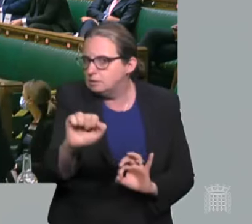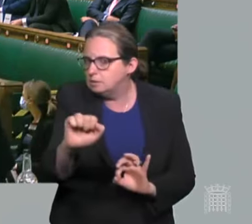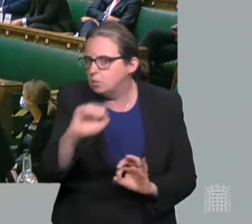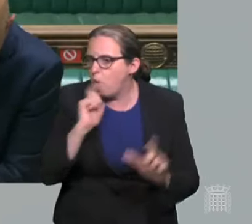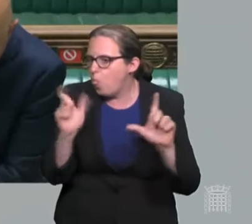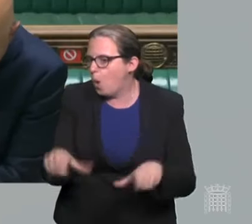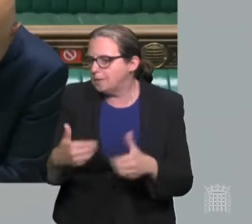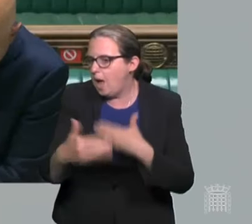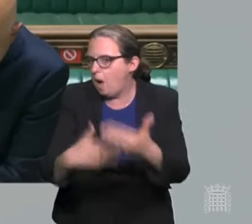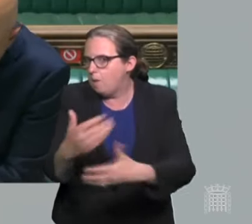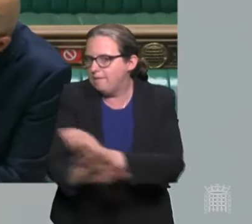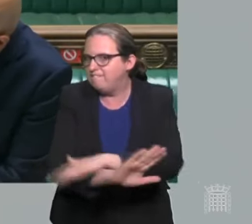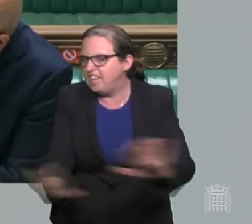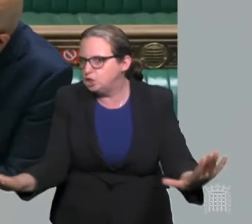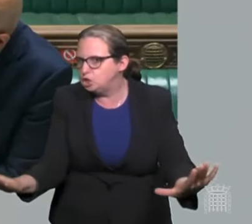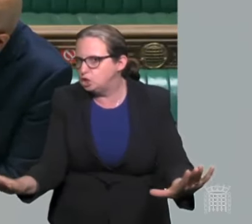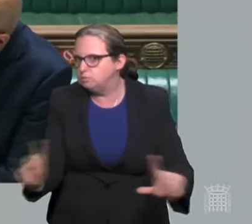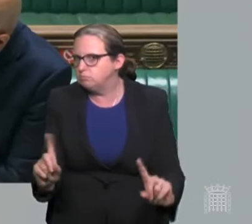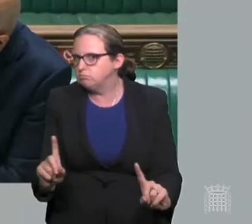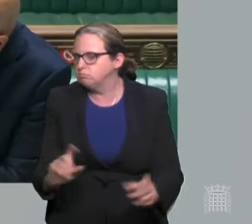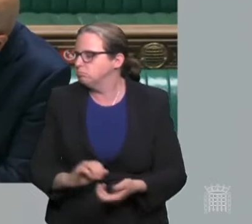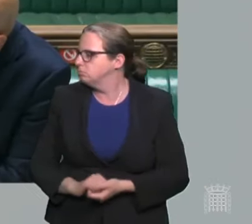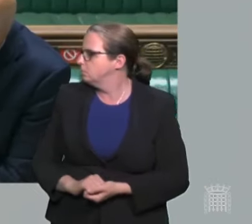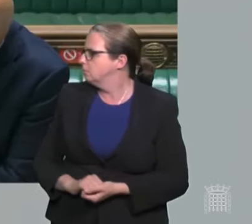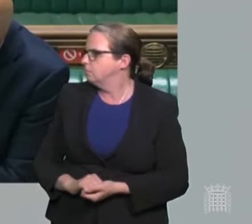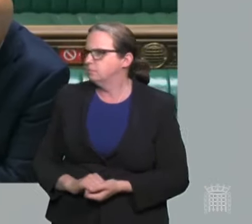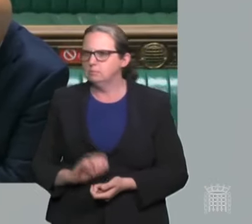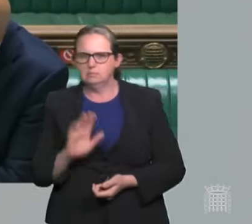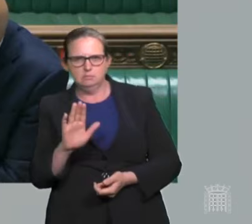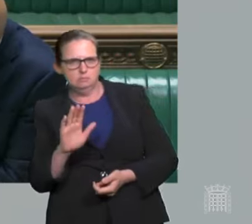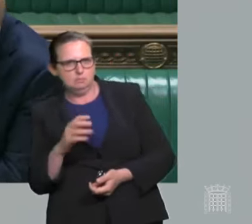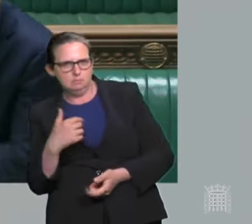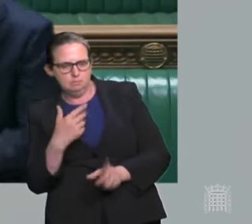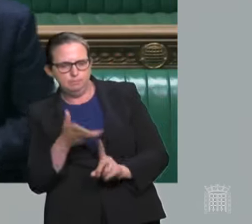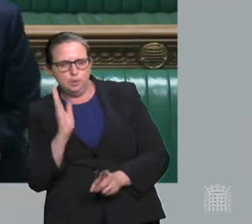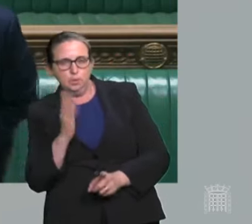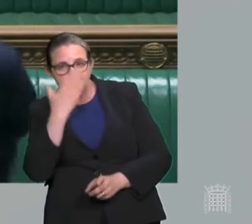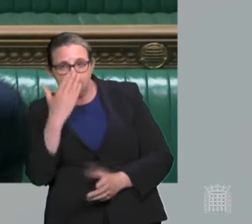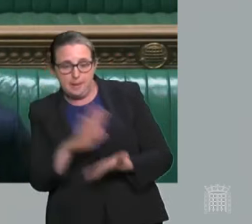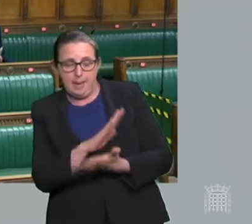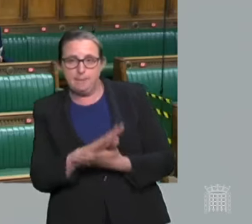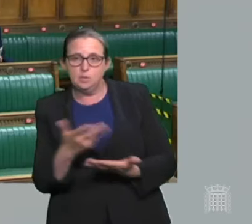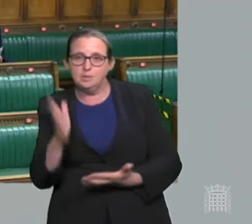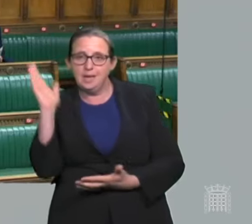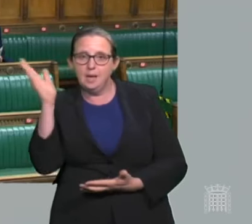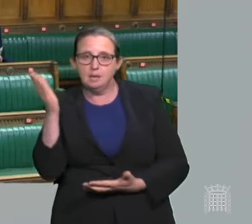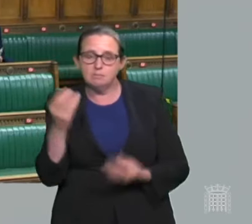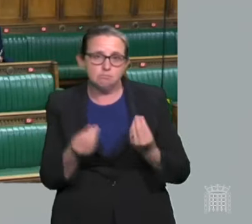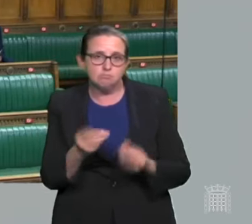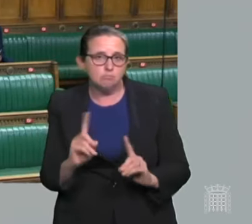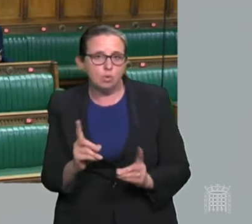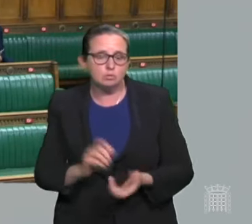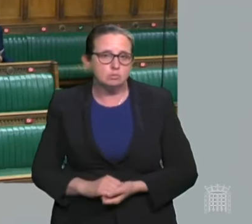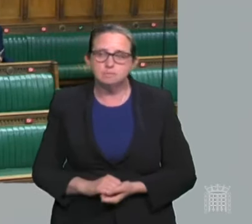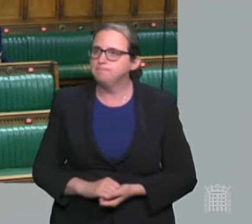Madam Deputy Speaker, I take it from that that my one Honourable Friend is pleased with today's announcements. Madam Deputy